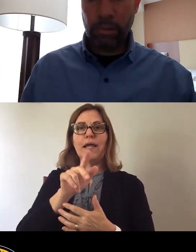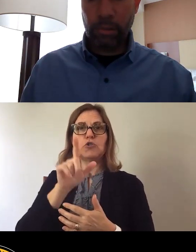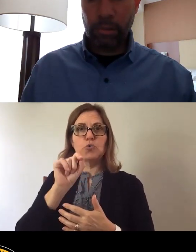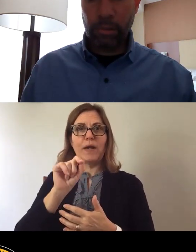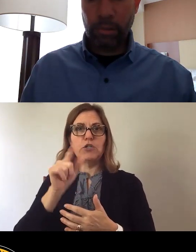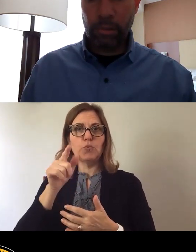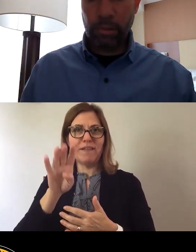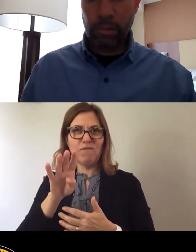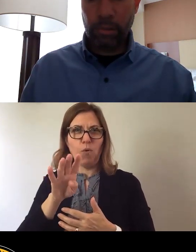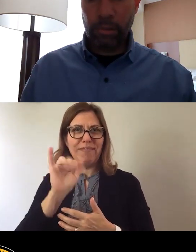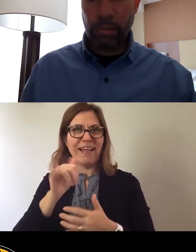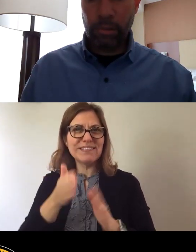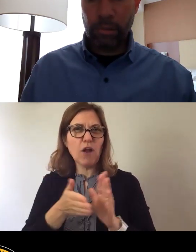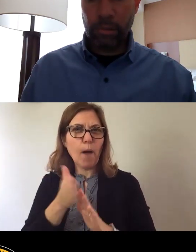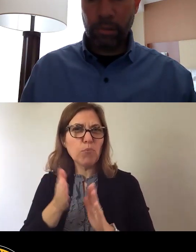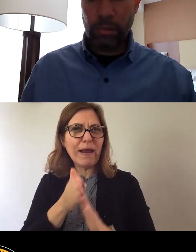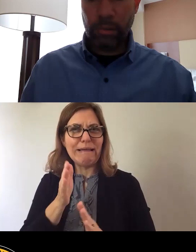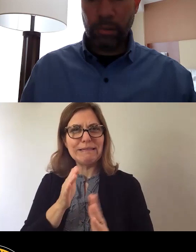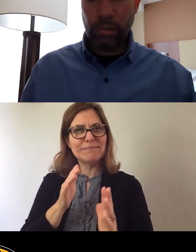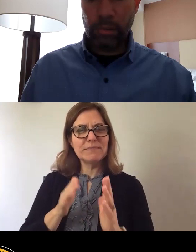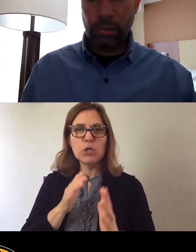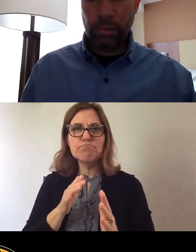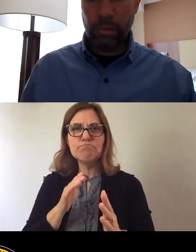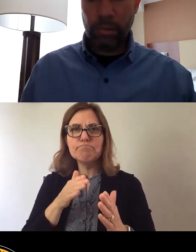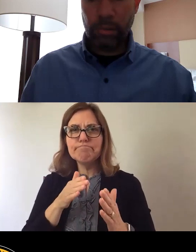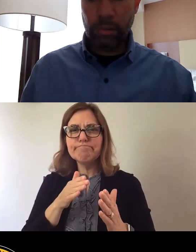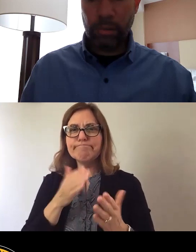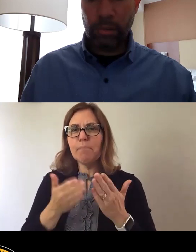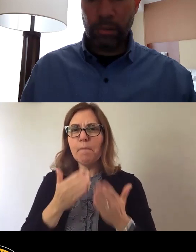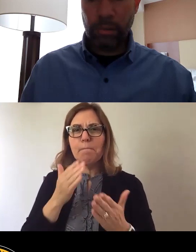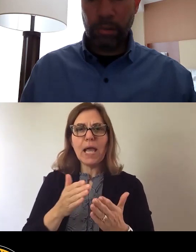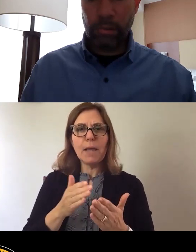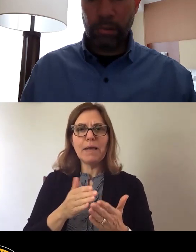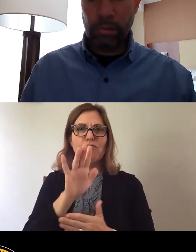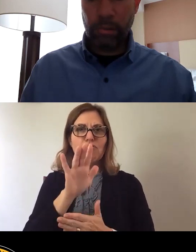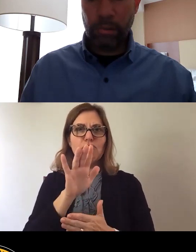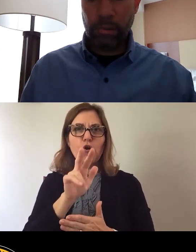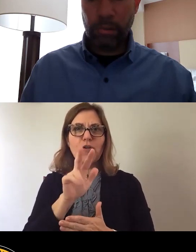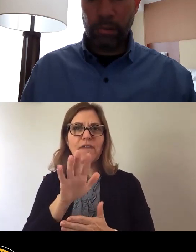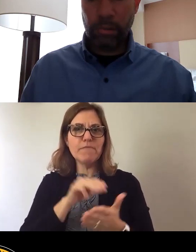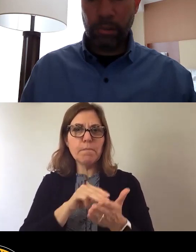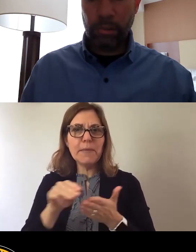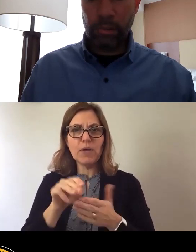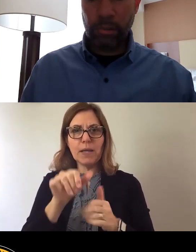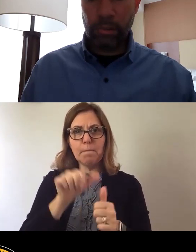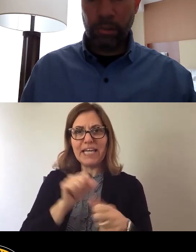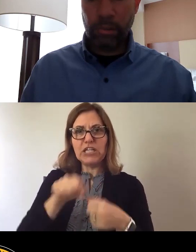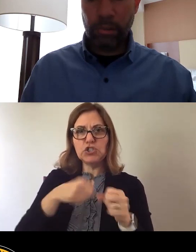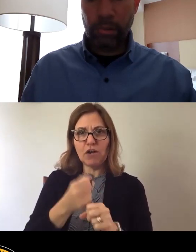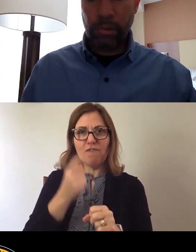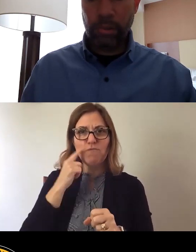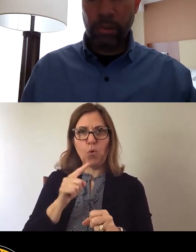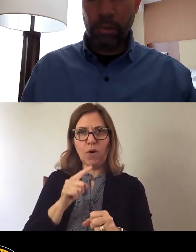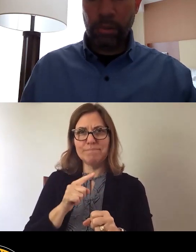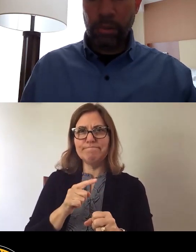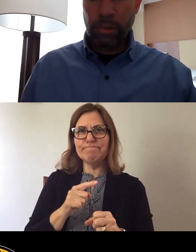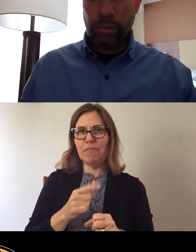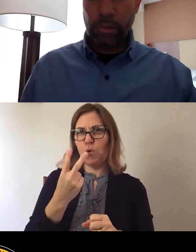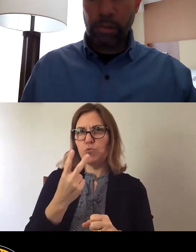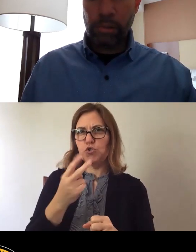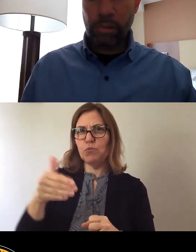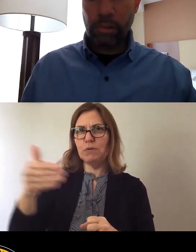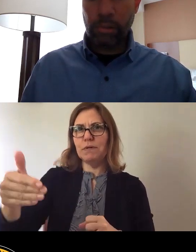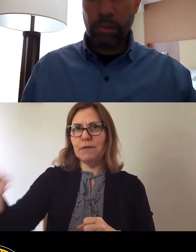That might mean 35 million per year for each of those two out years. I think the amounts that have been